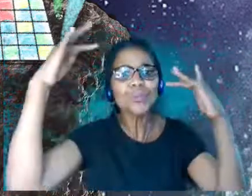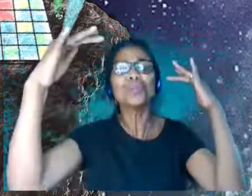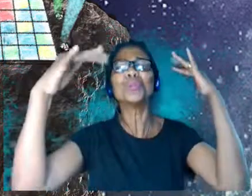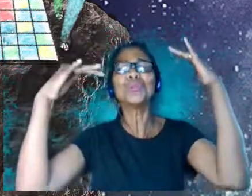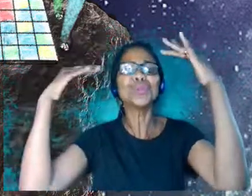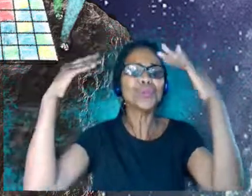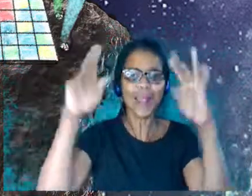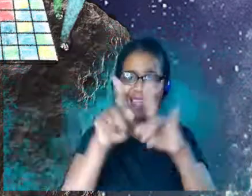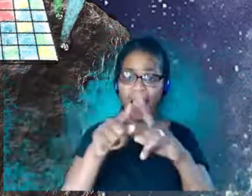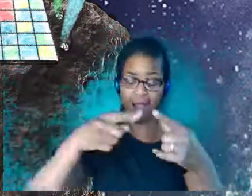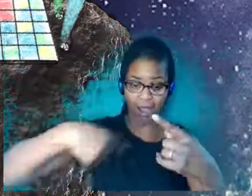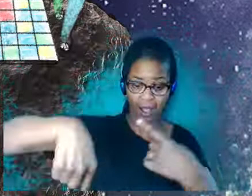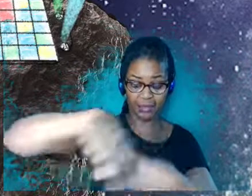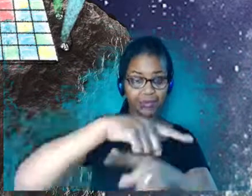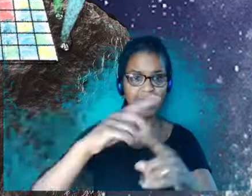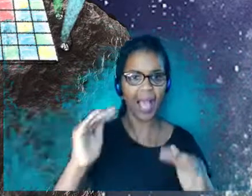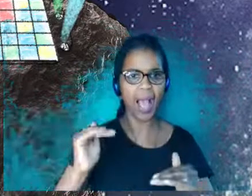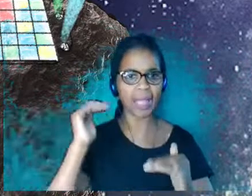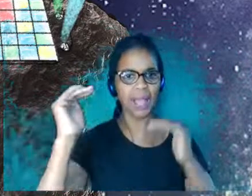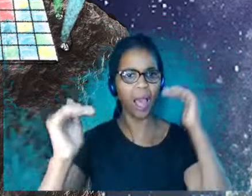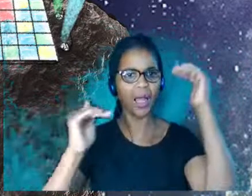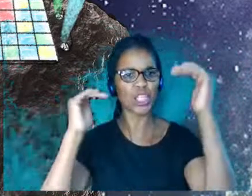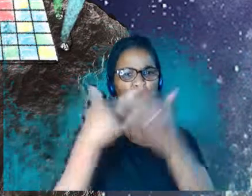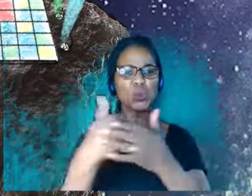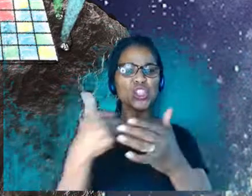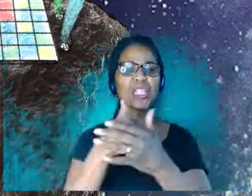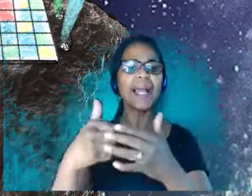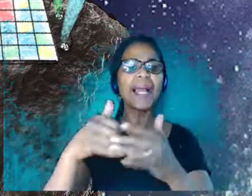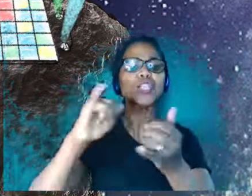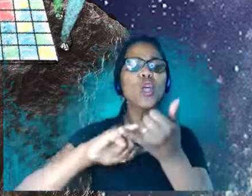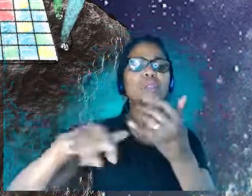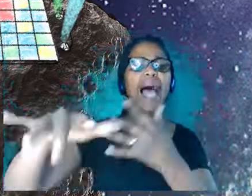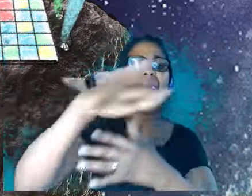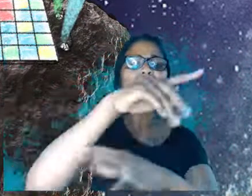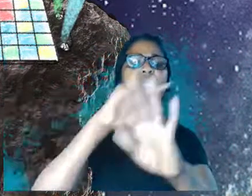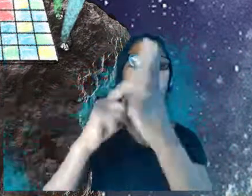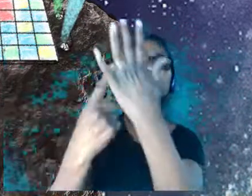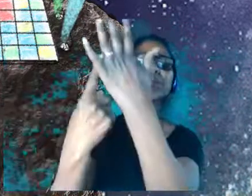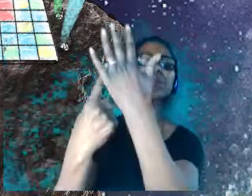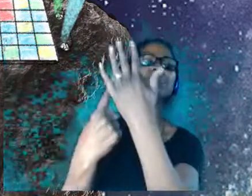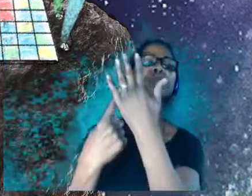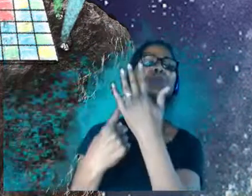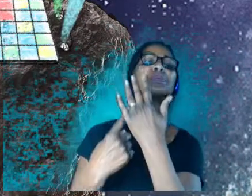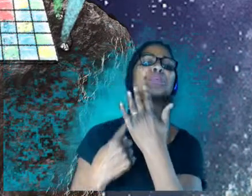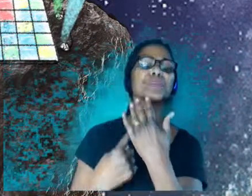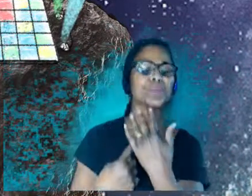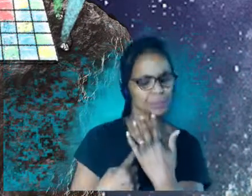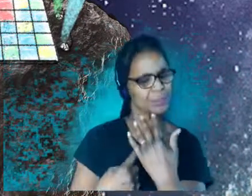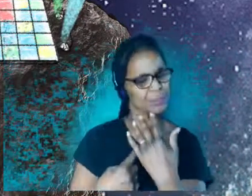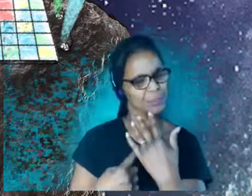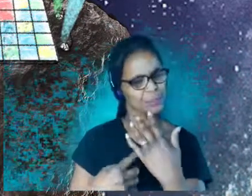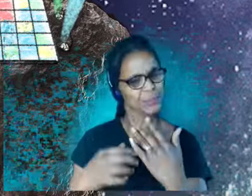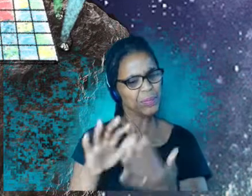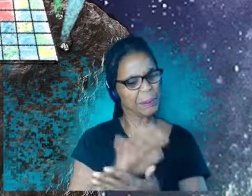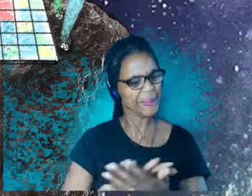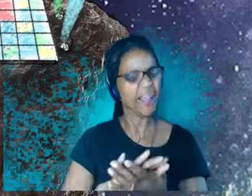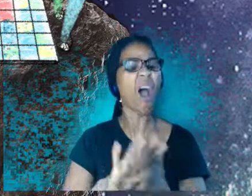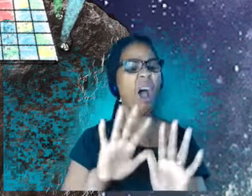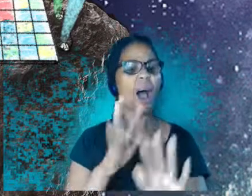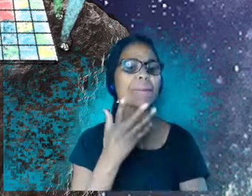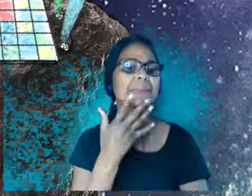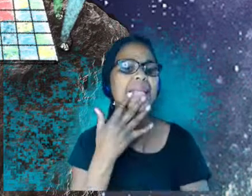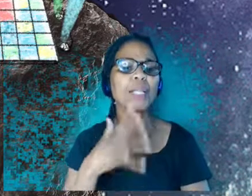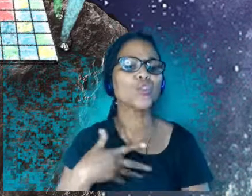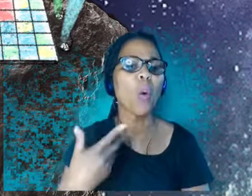we allow society to stop ourselves from like making mistakes or